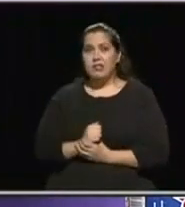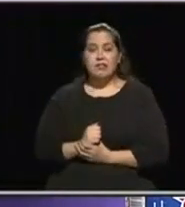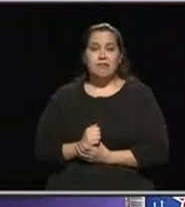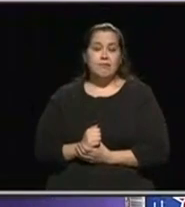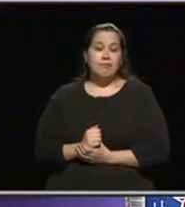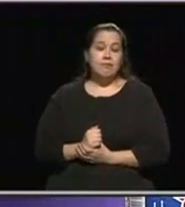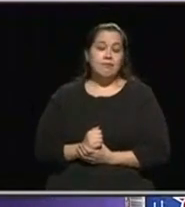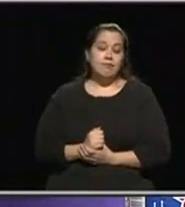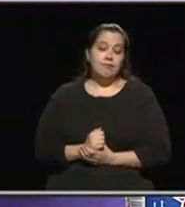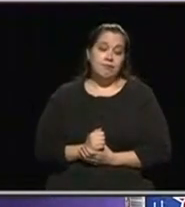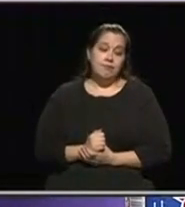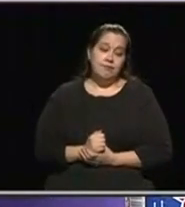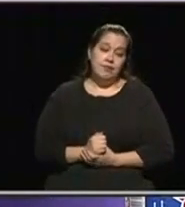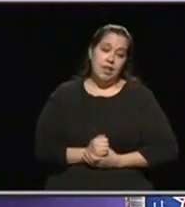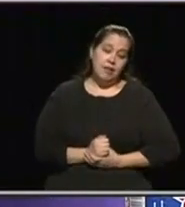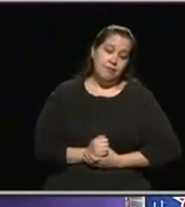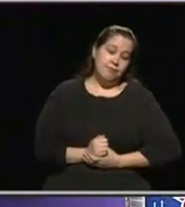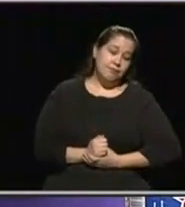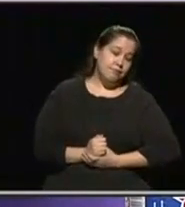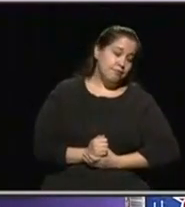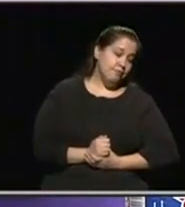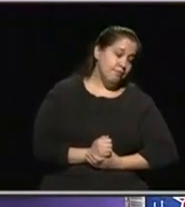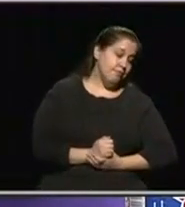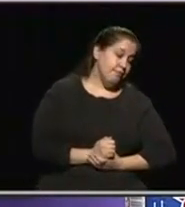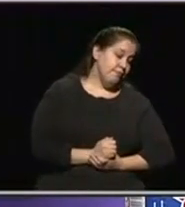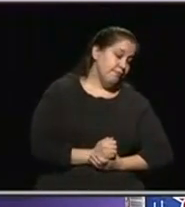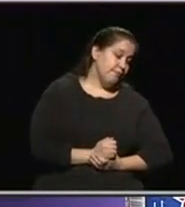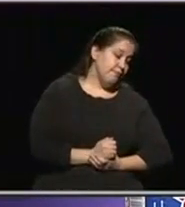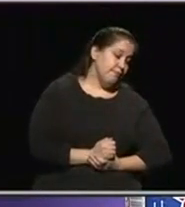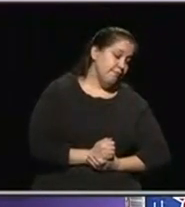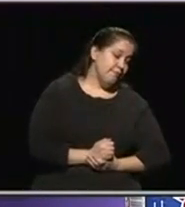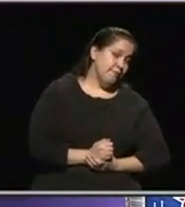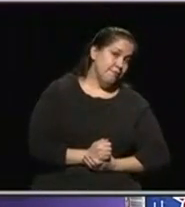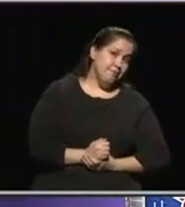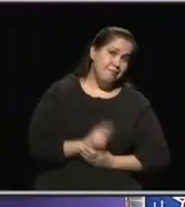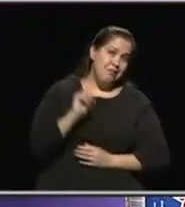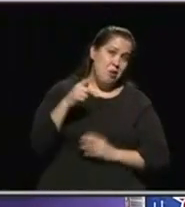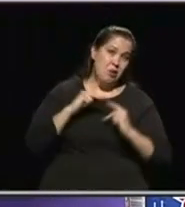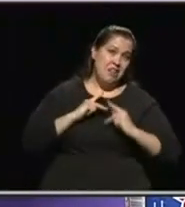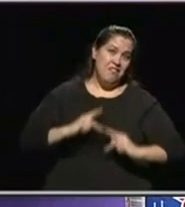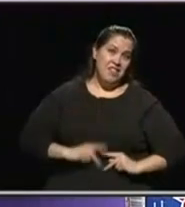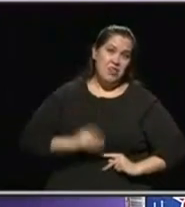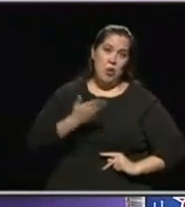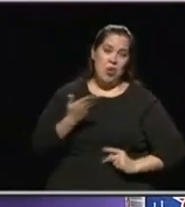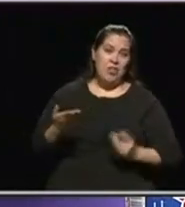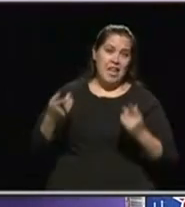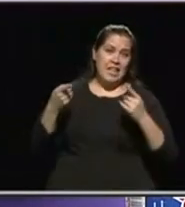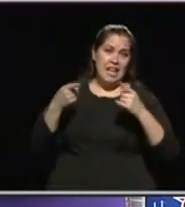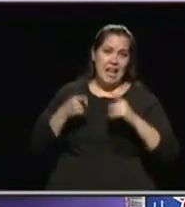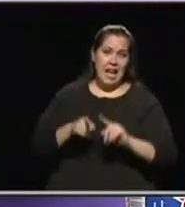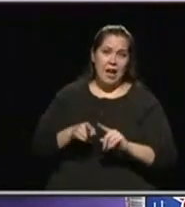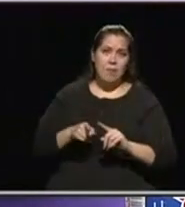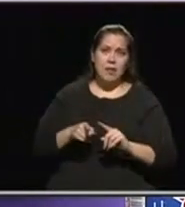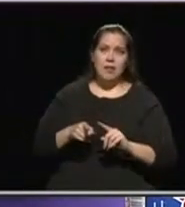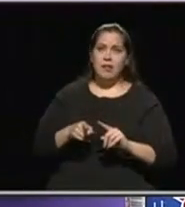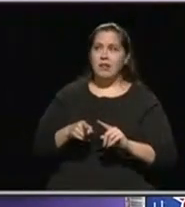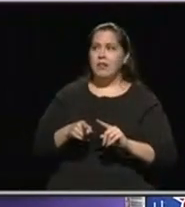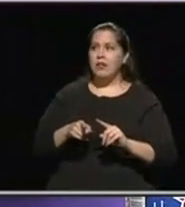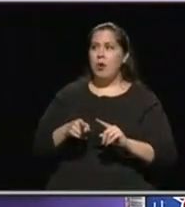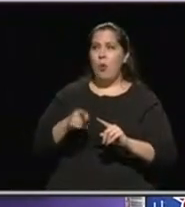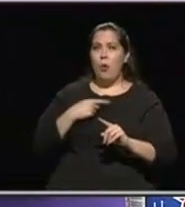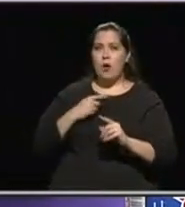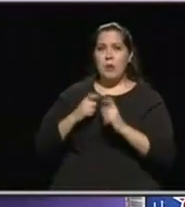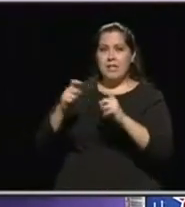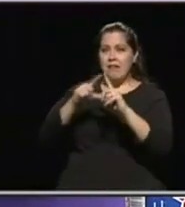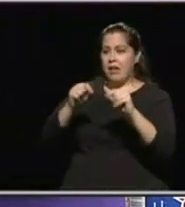the only physical thing that happened was when I went to Hanny